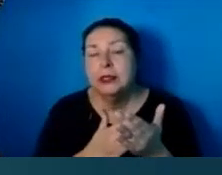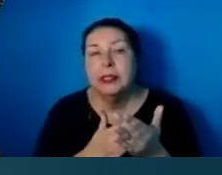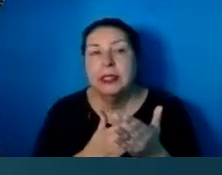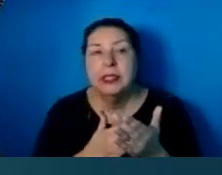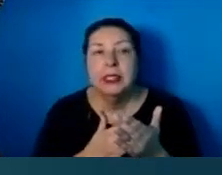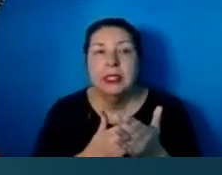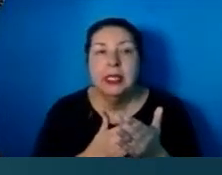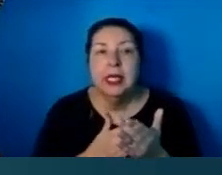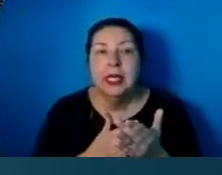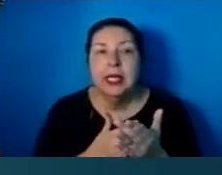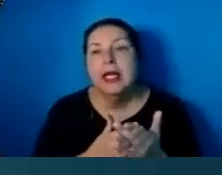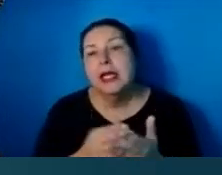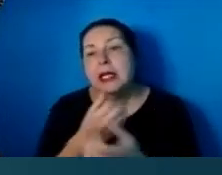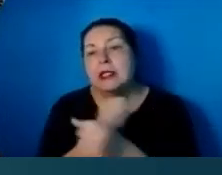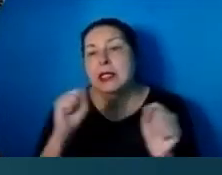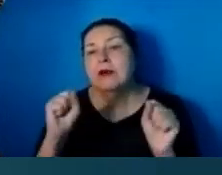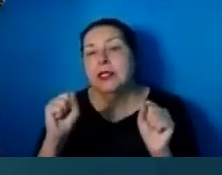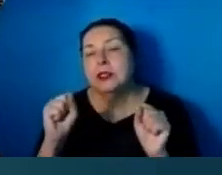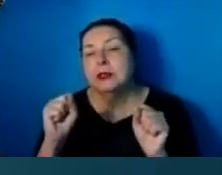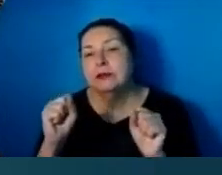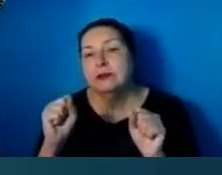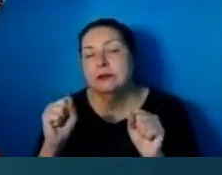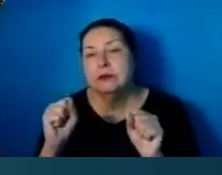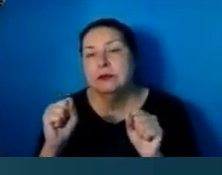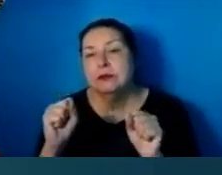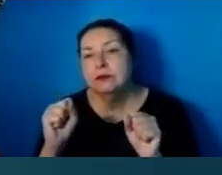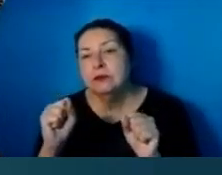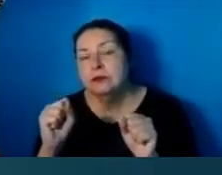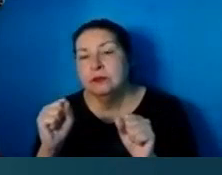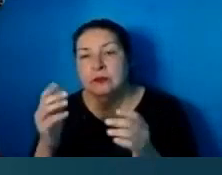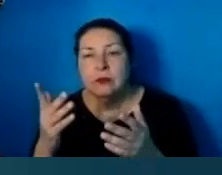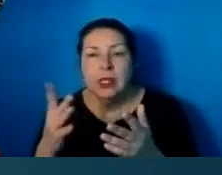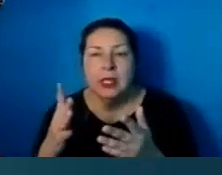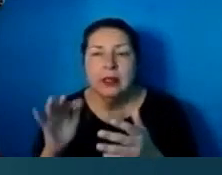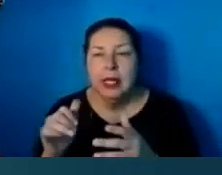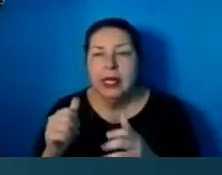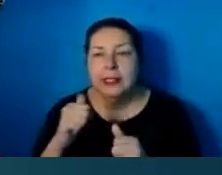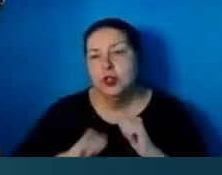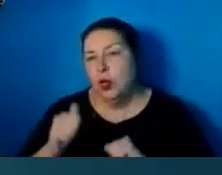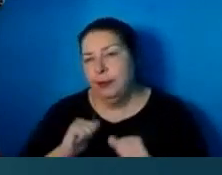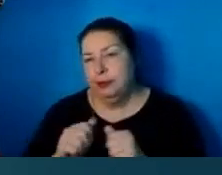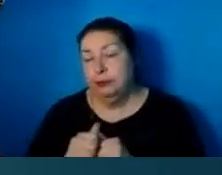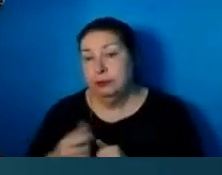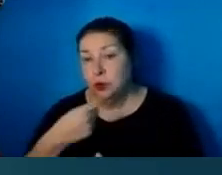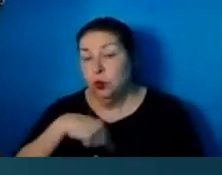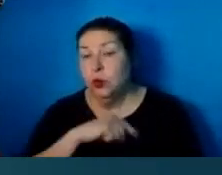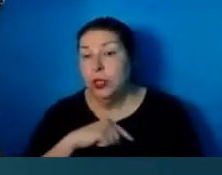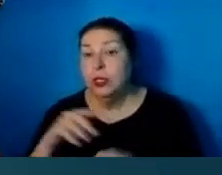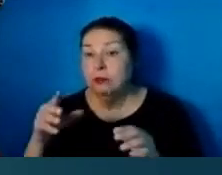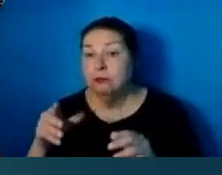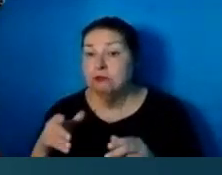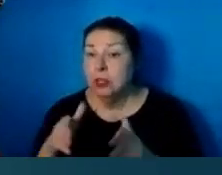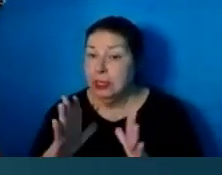salvation drama. We get to accept it.